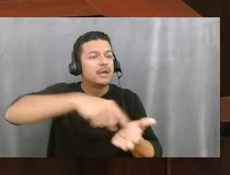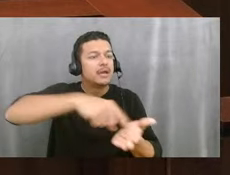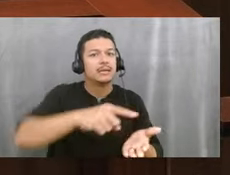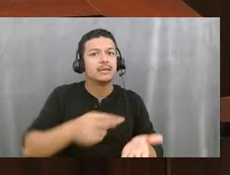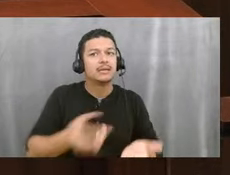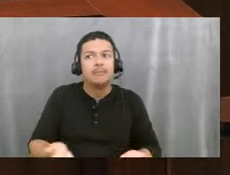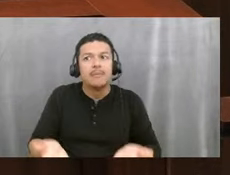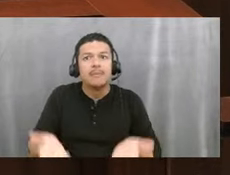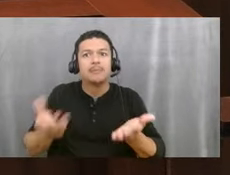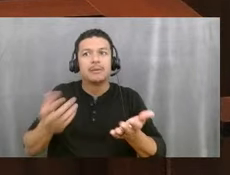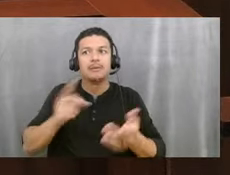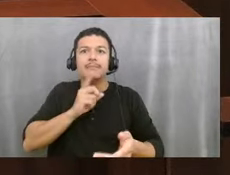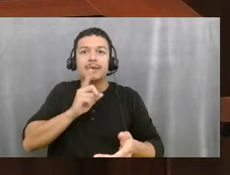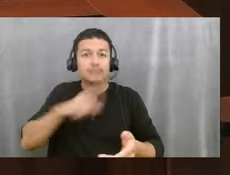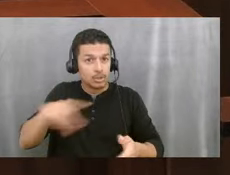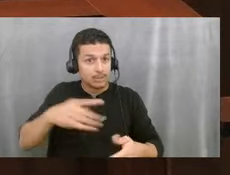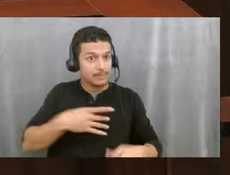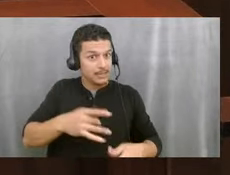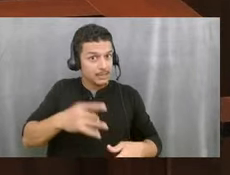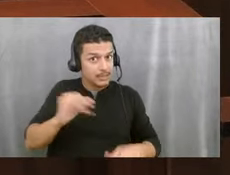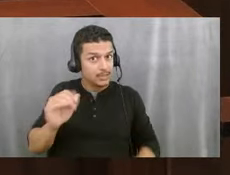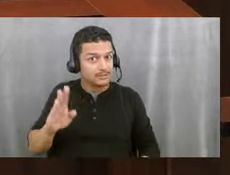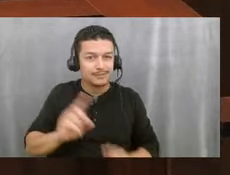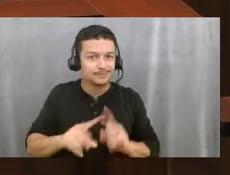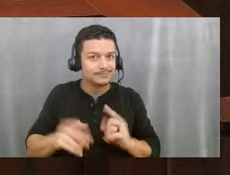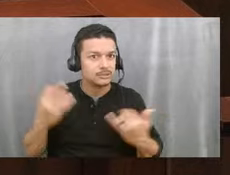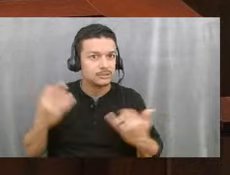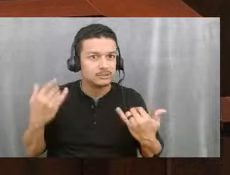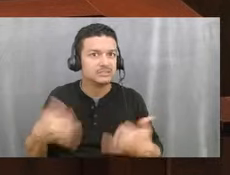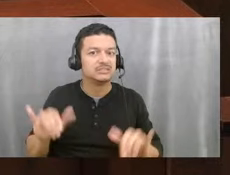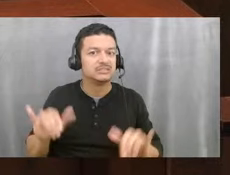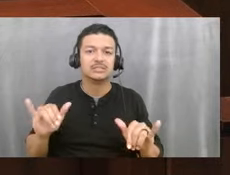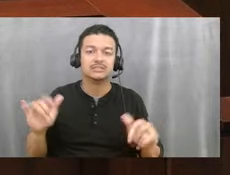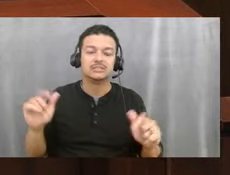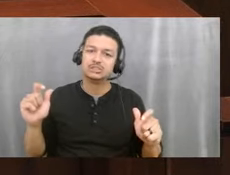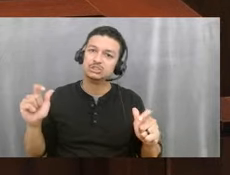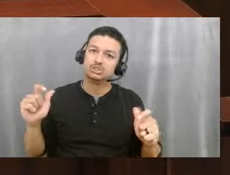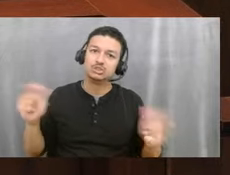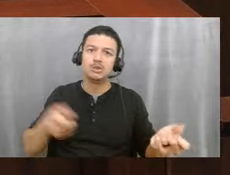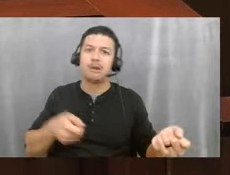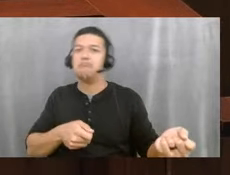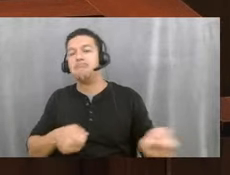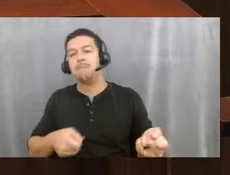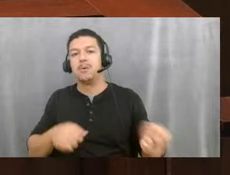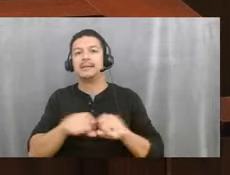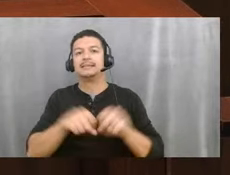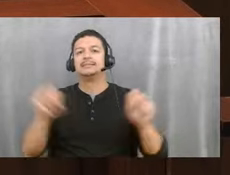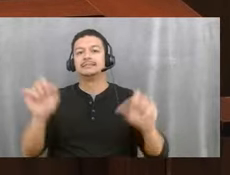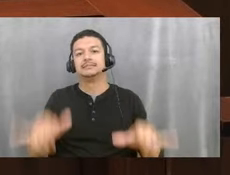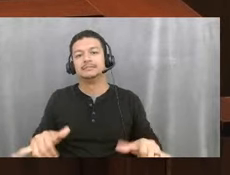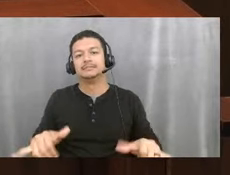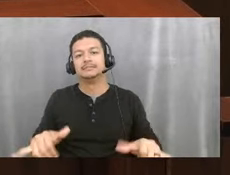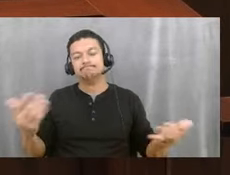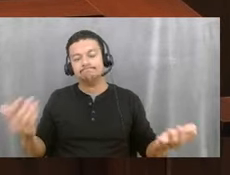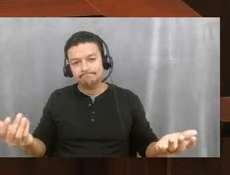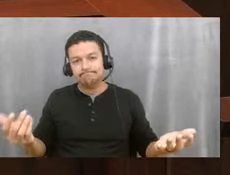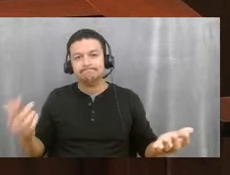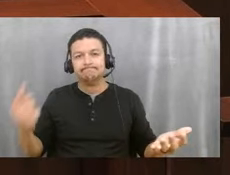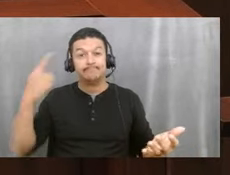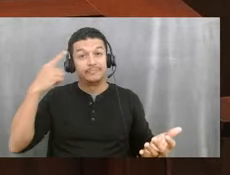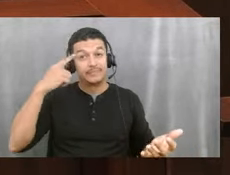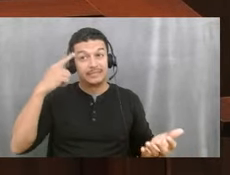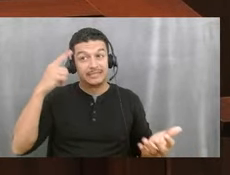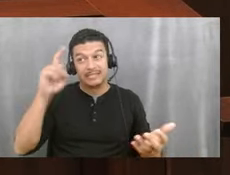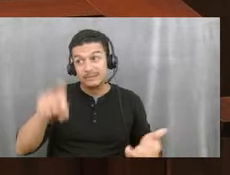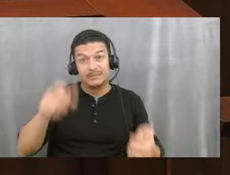jobs. But even with that, this is a huge pull on the system. So I think we're going to need any great ideas that everyone